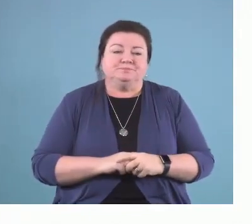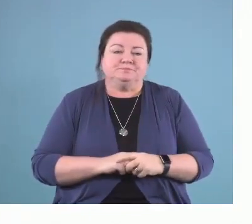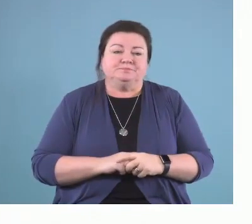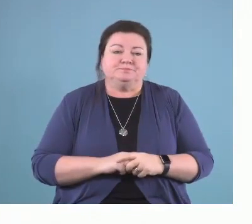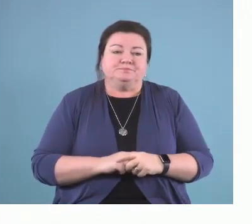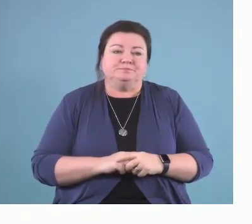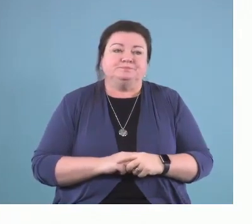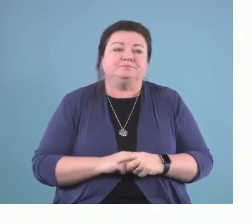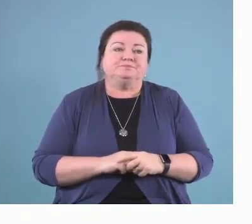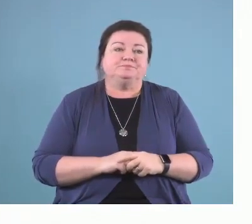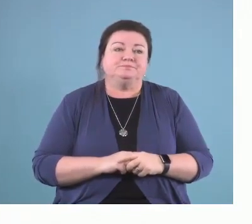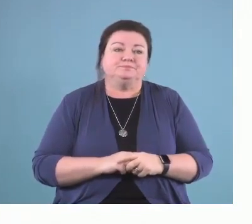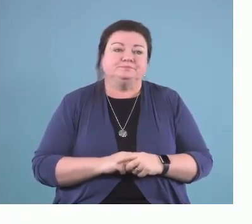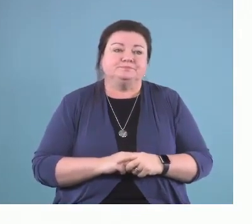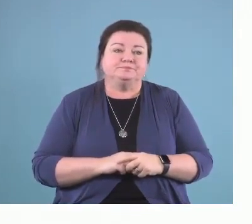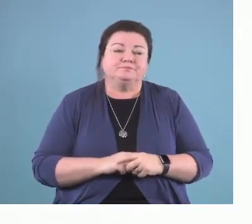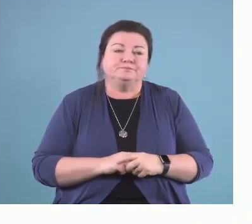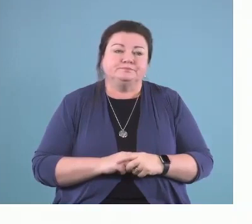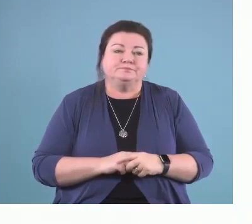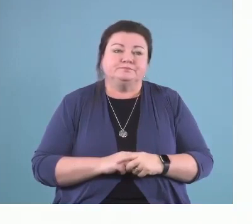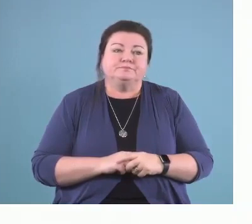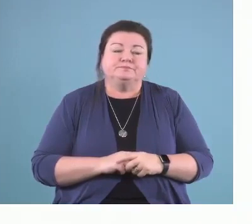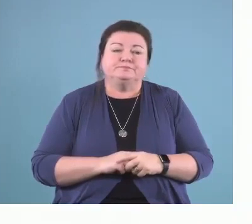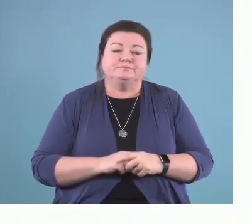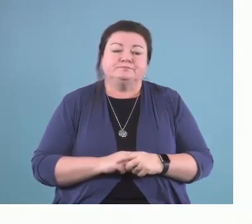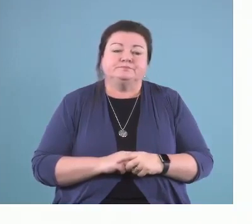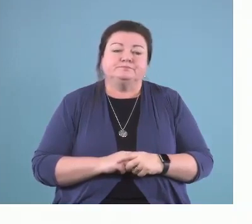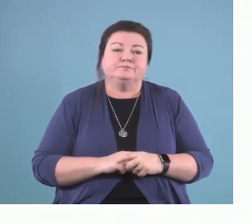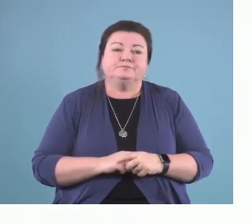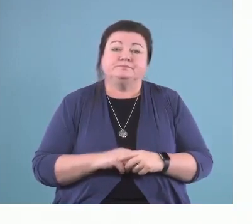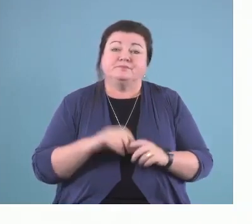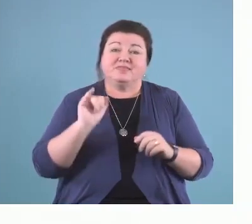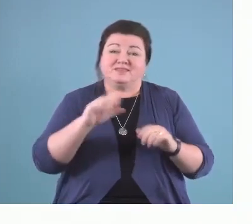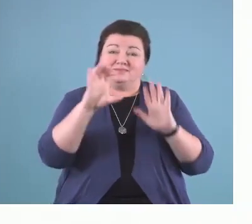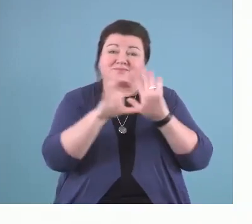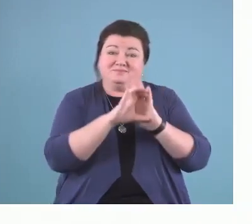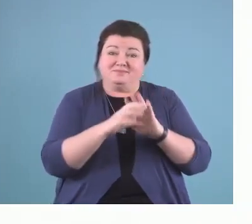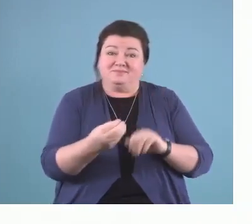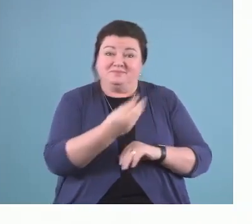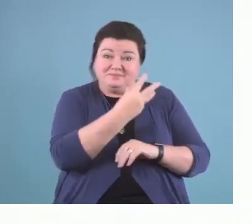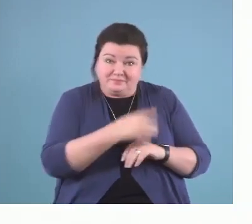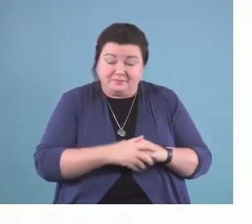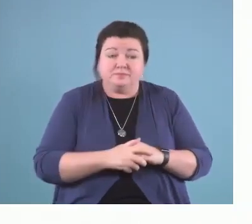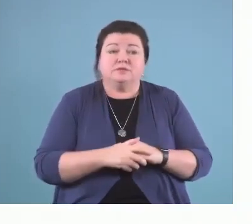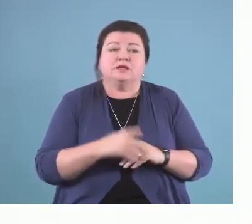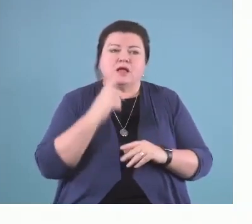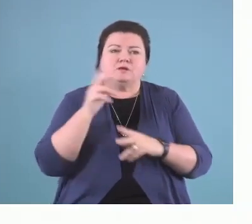Next slide, please. So again, this visual which I took off the RCSD website and which I know may